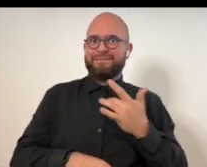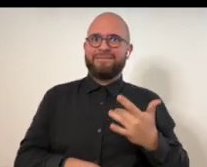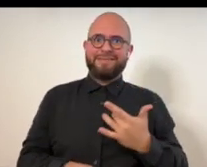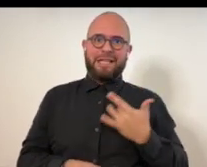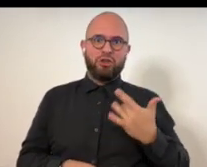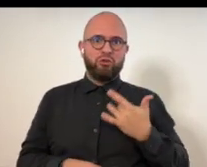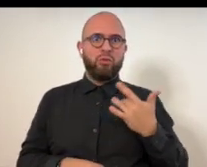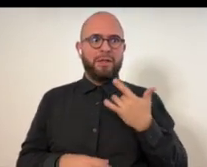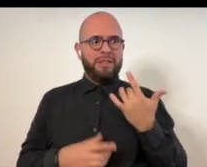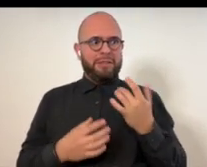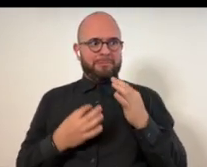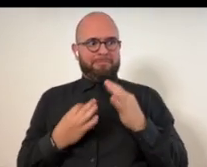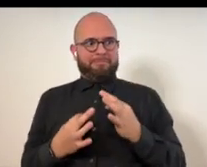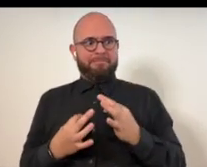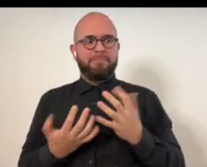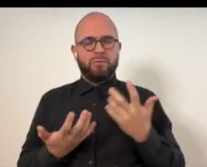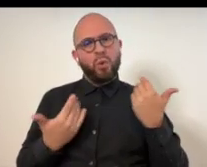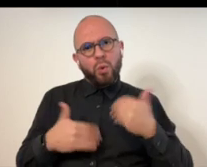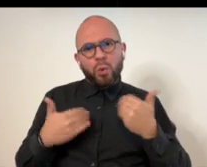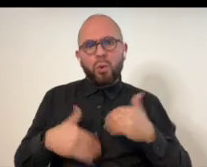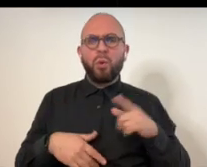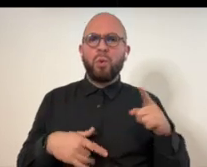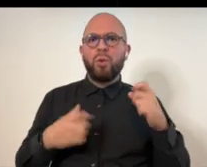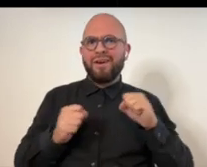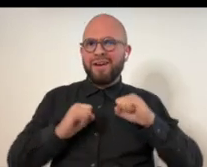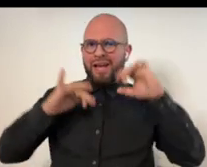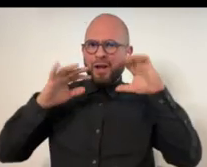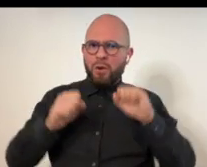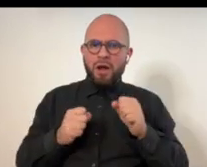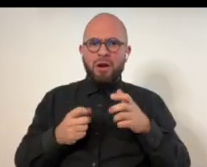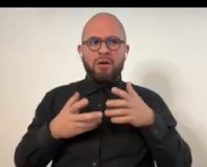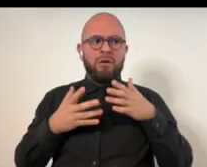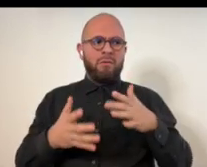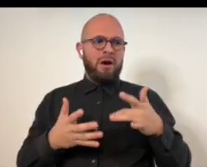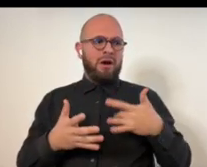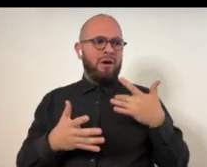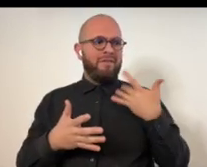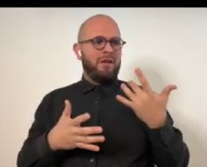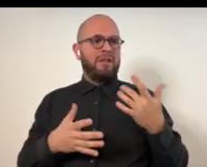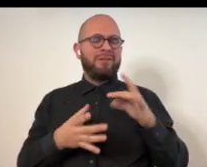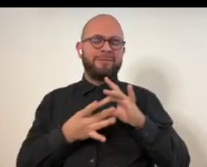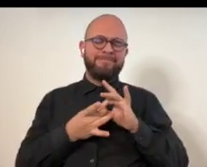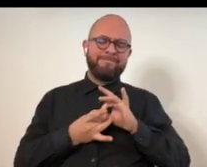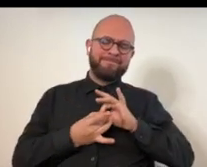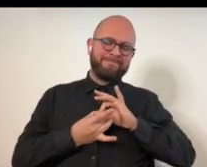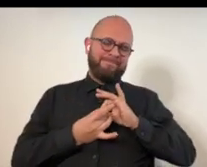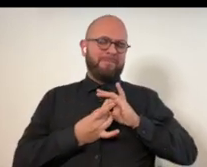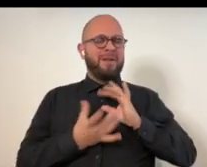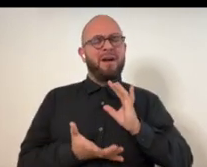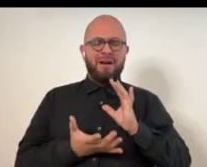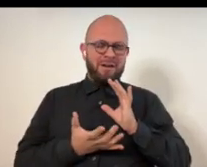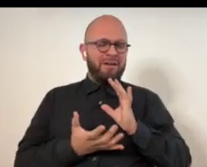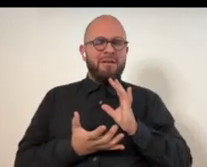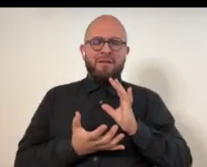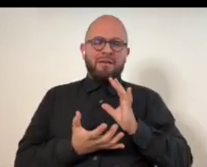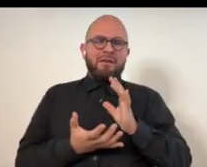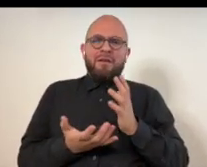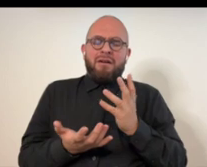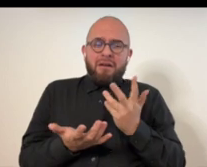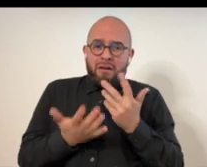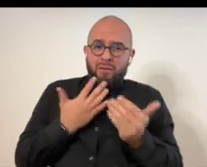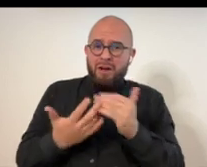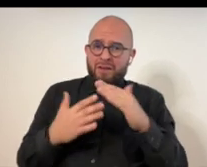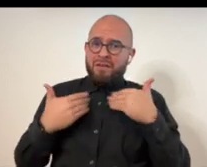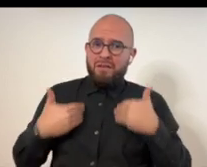are, uh, uh, uh, sensory intact. It's just an, an incredible way to, to feel